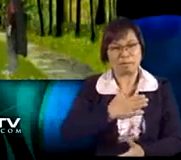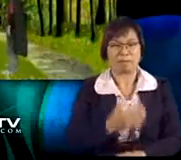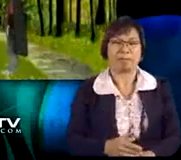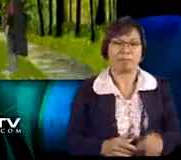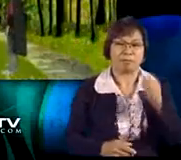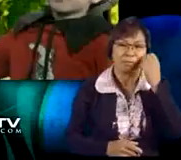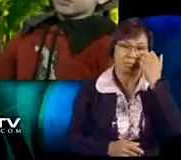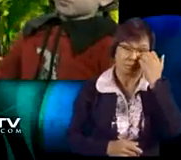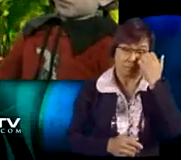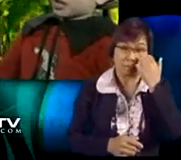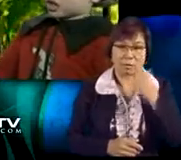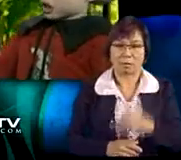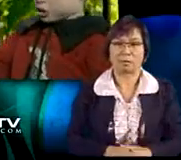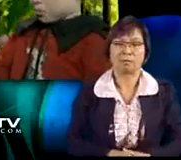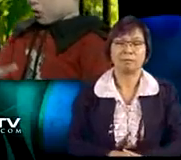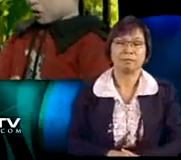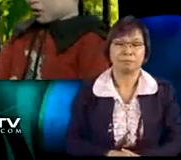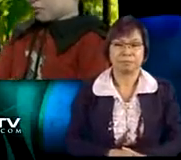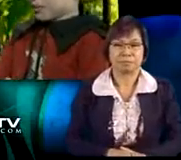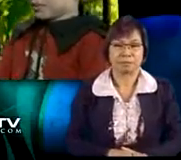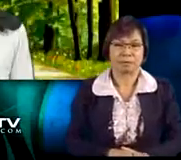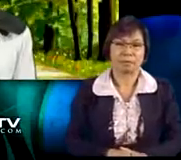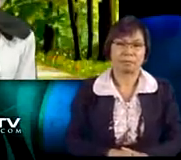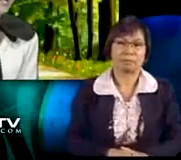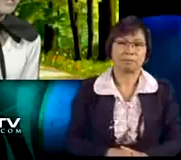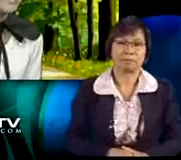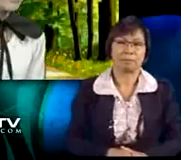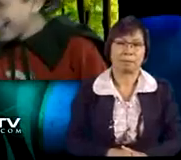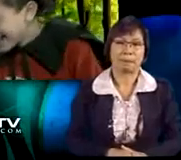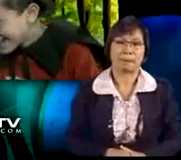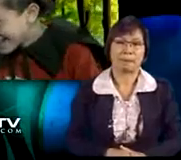My friends will never believe that my teacher is smaller than me.